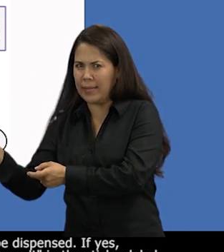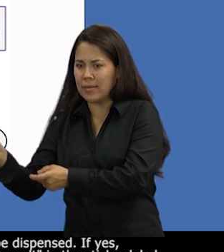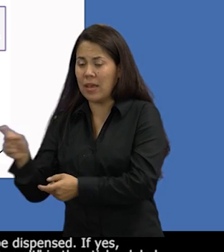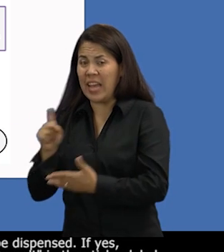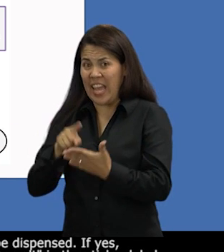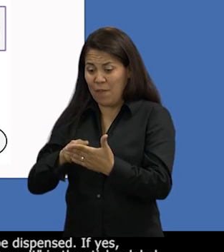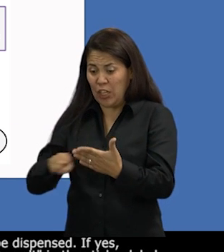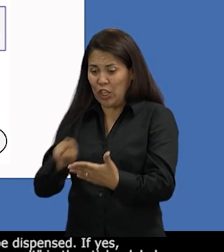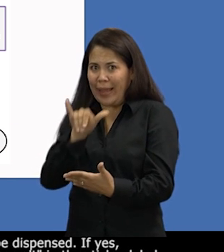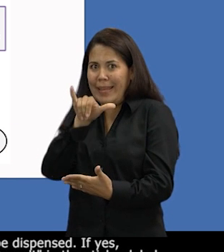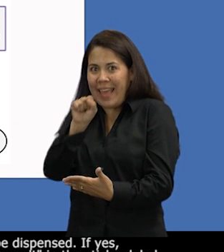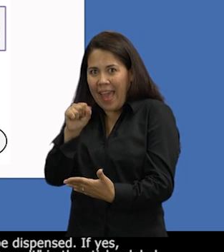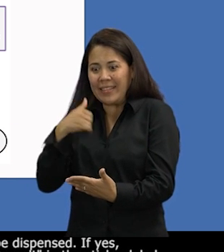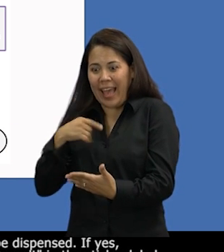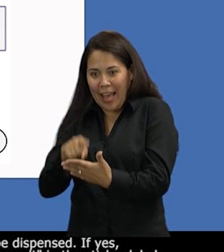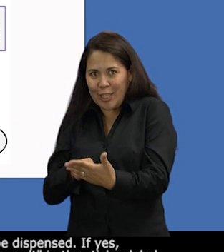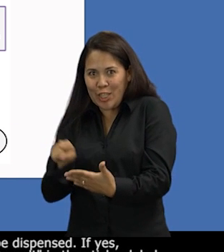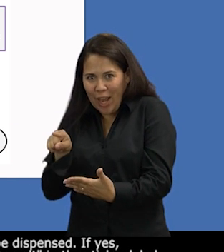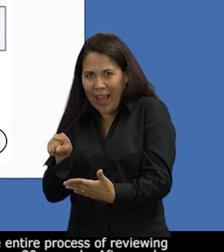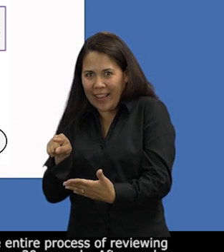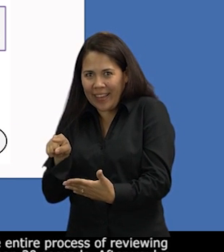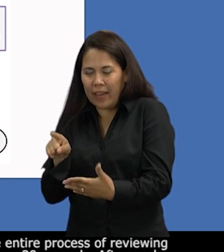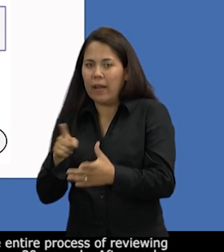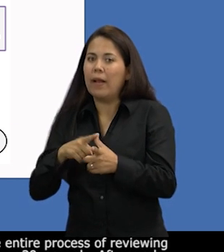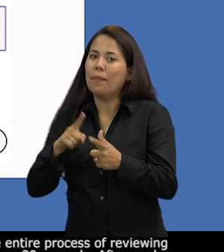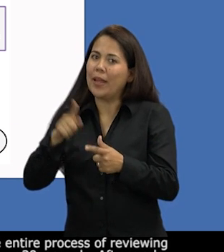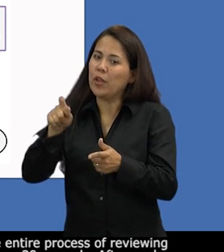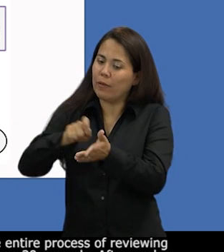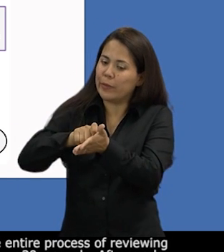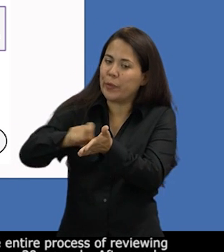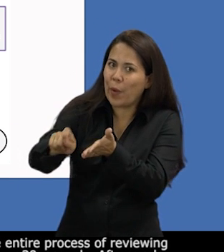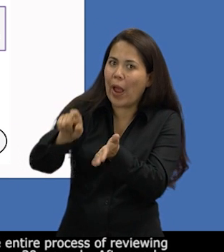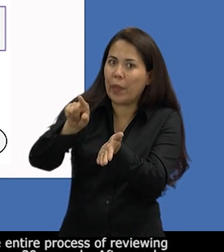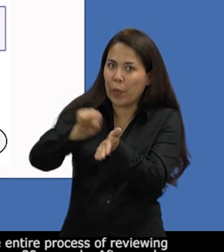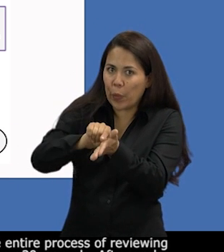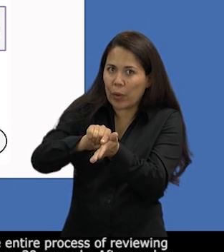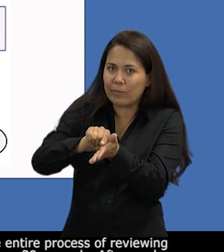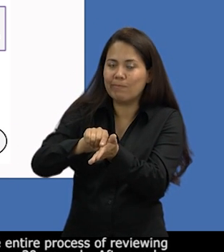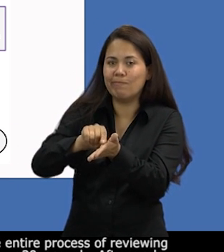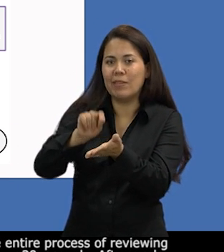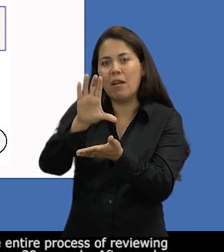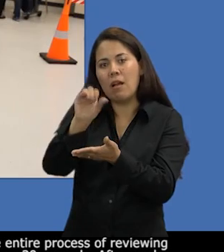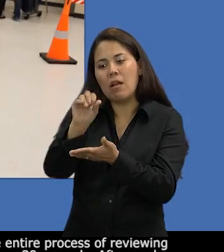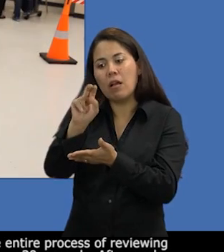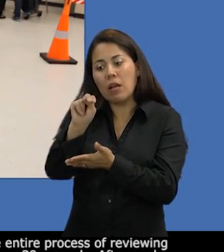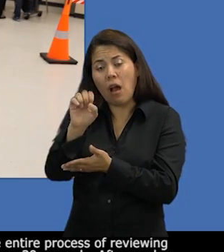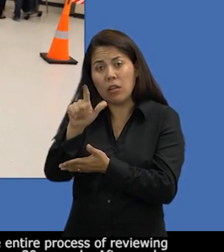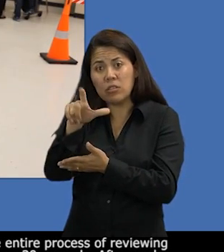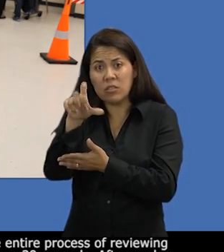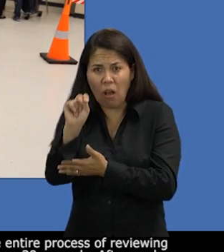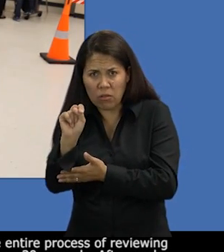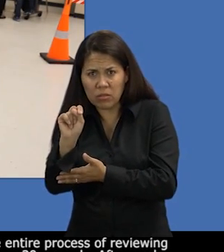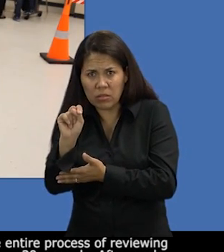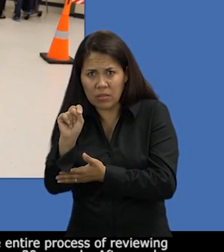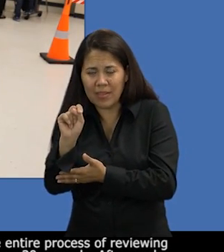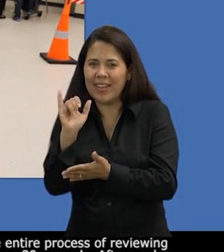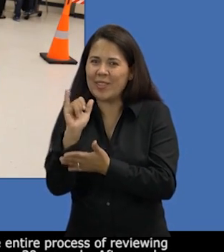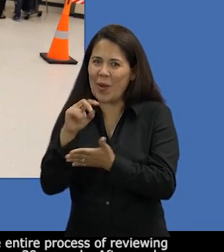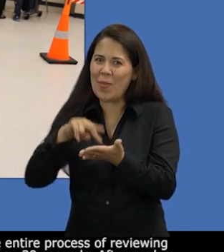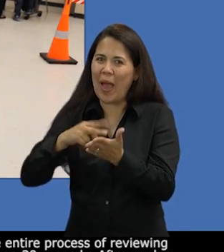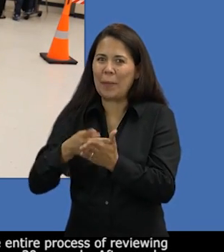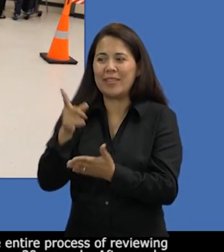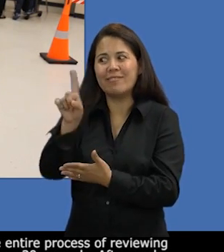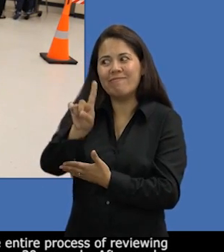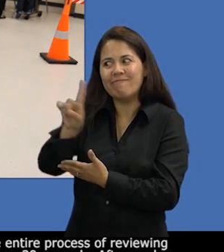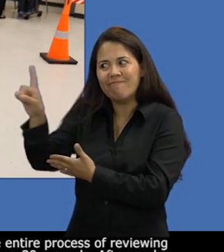word consult in the sticker label section. The client should consult a physician. The entire process of